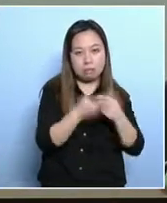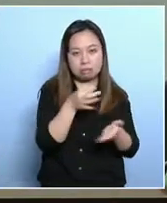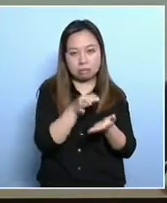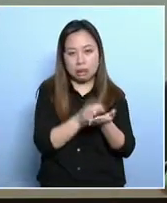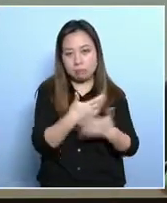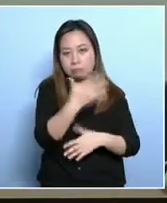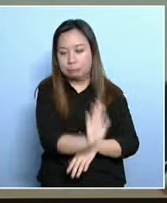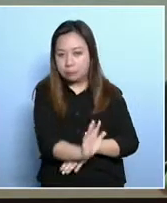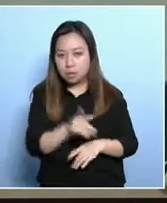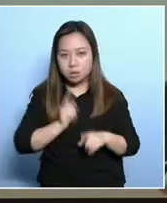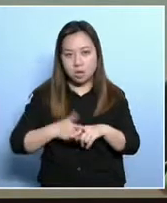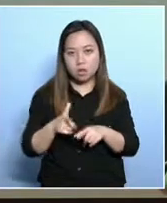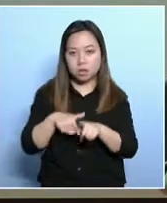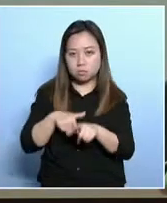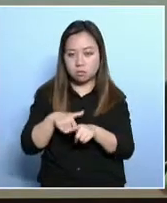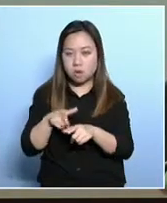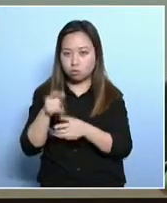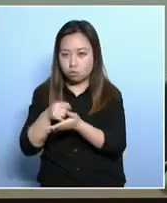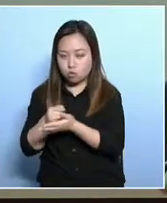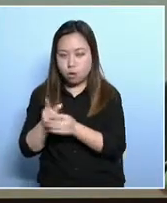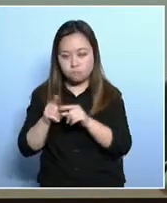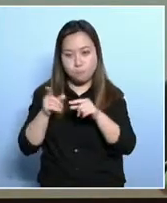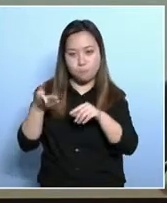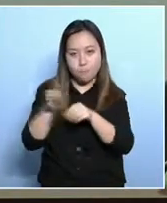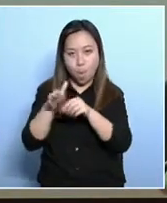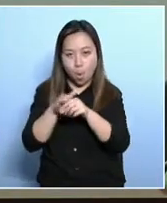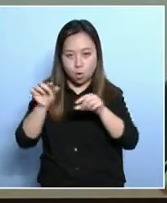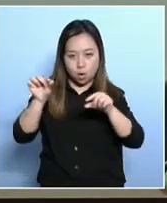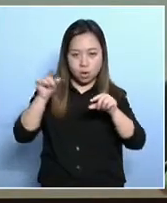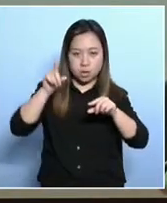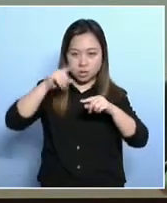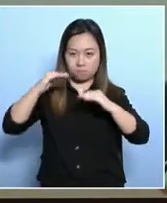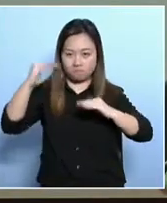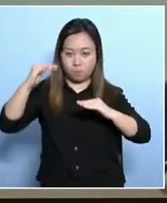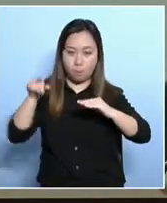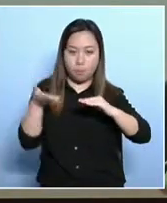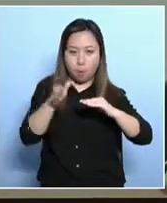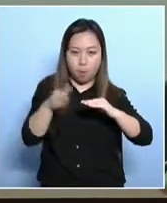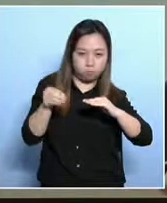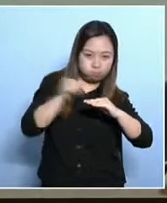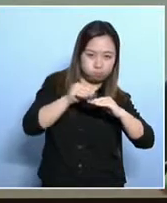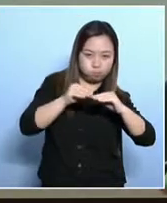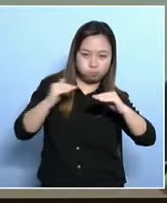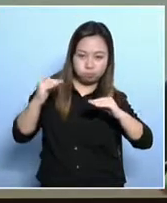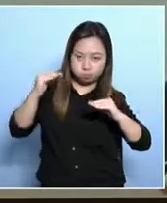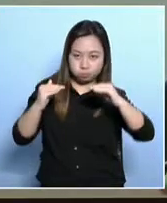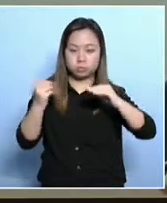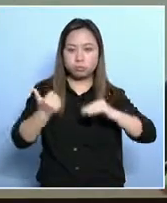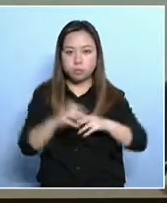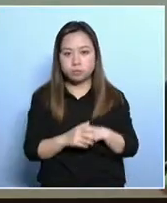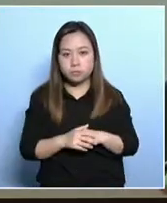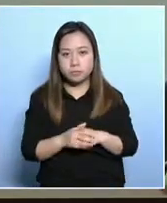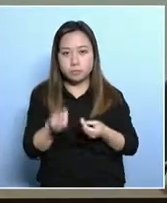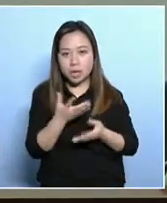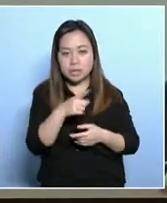inheritance tax and so on. So there should